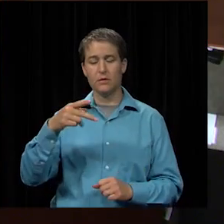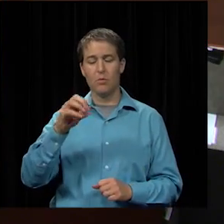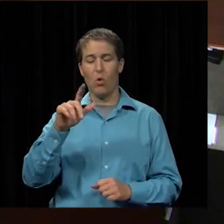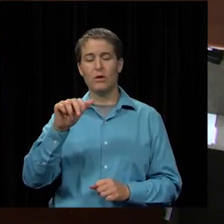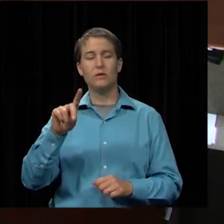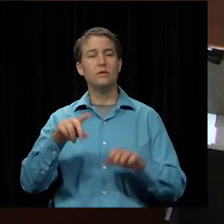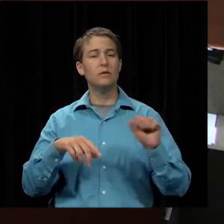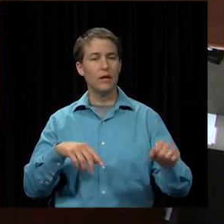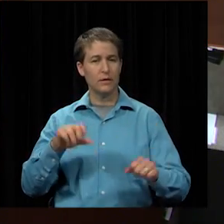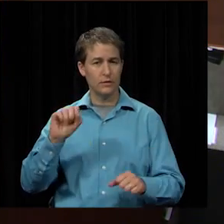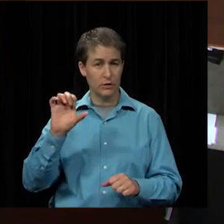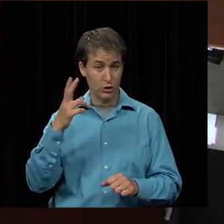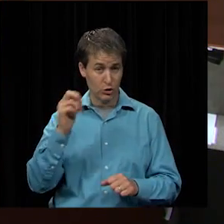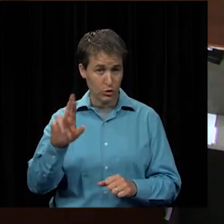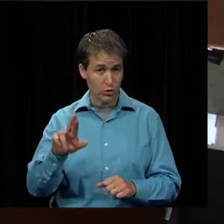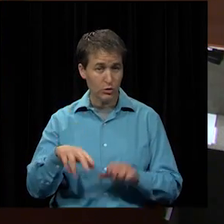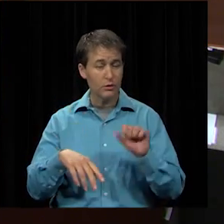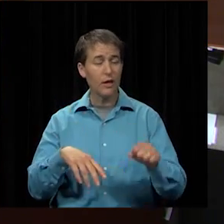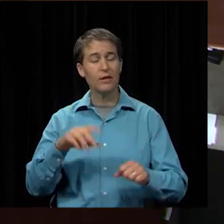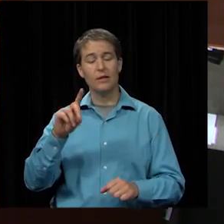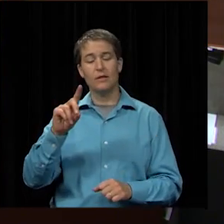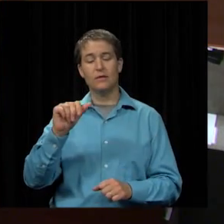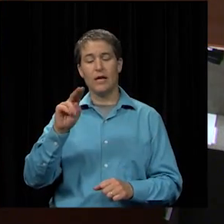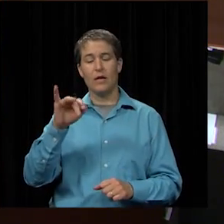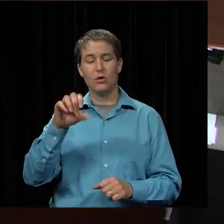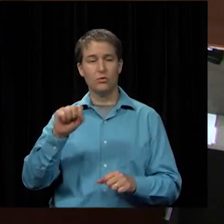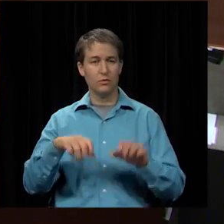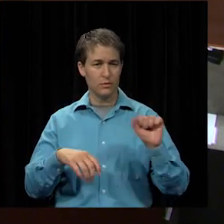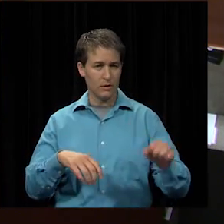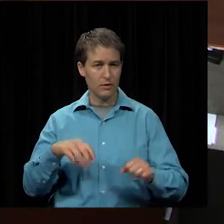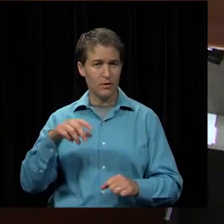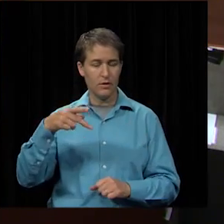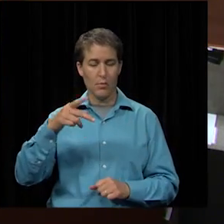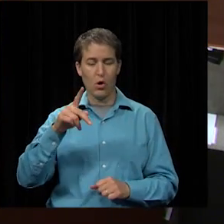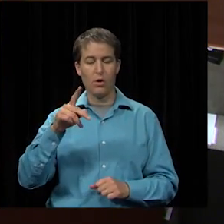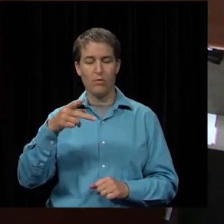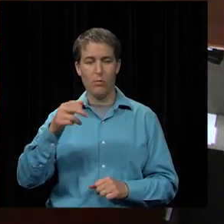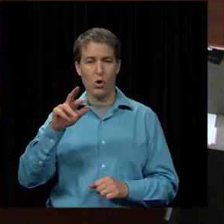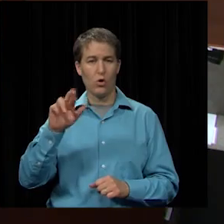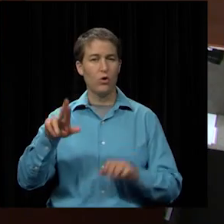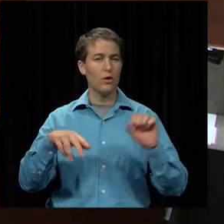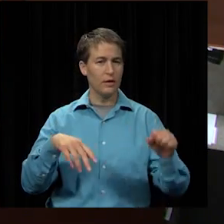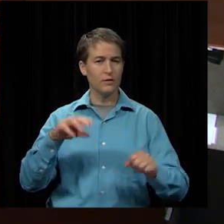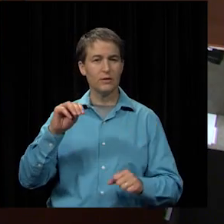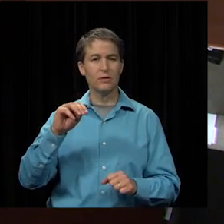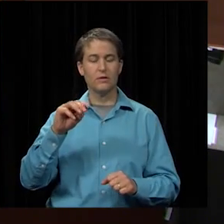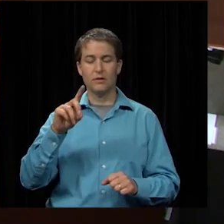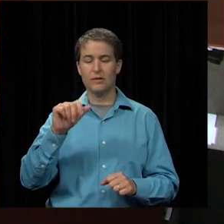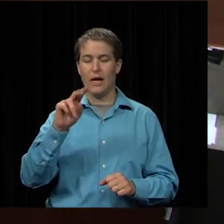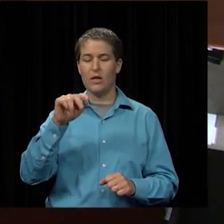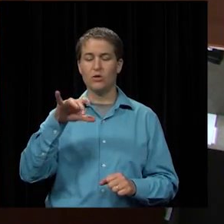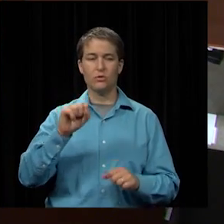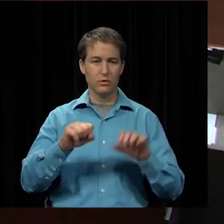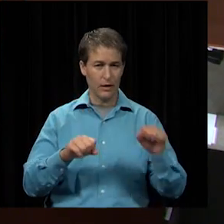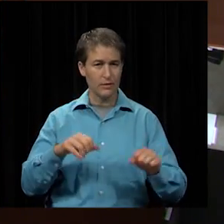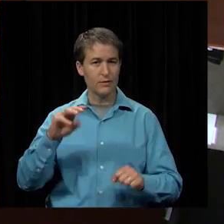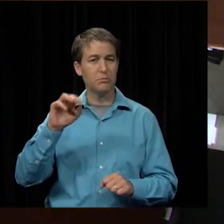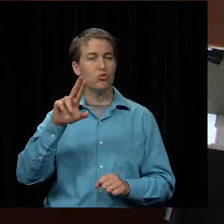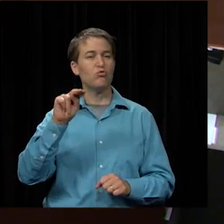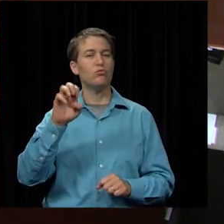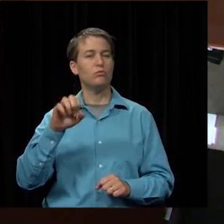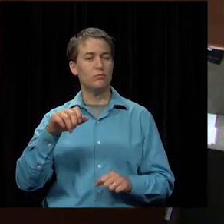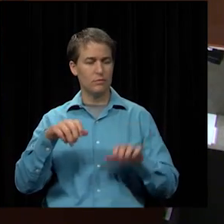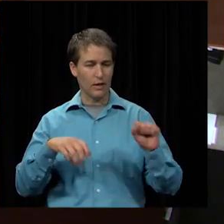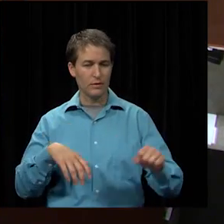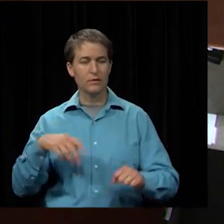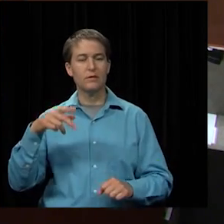yes mr sheer yes dr daniels yes mr parker yes mr mccune yes mrs martin yes all